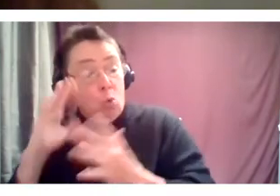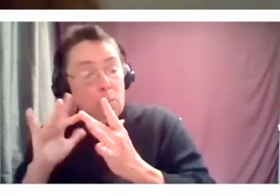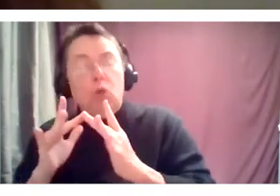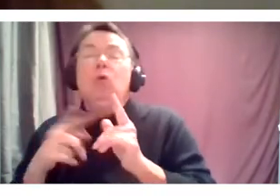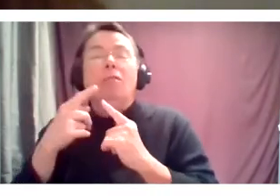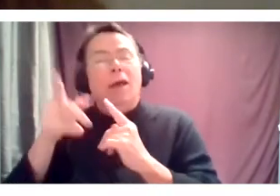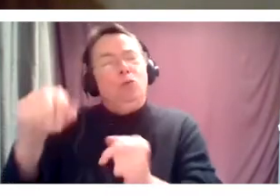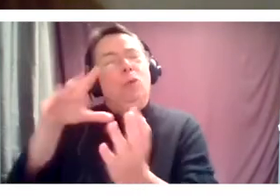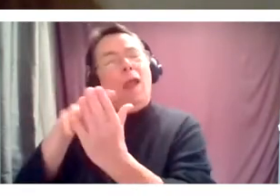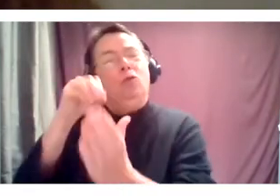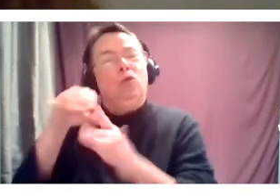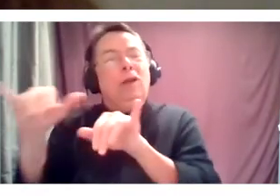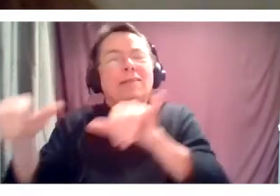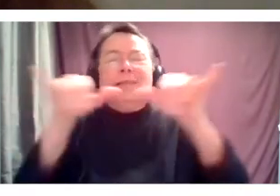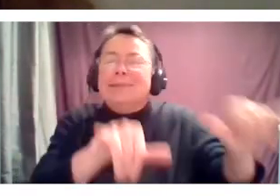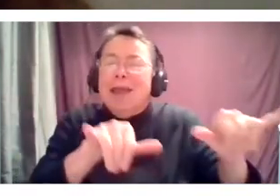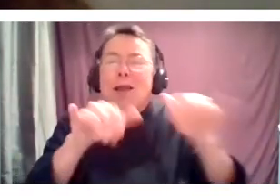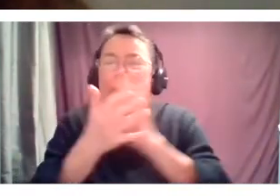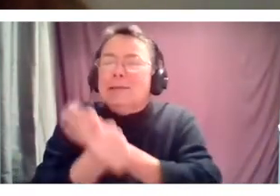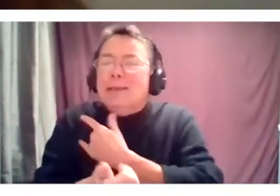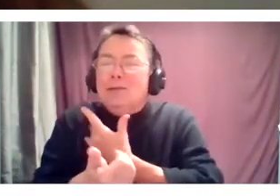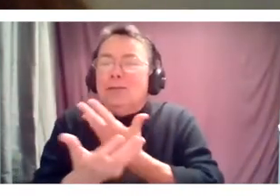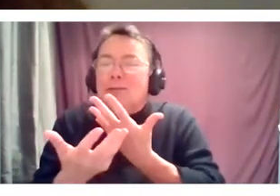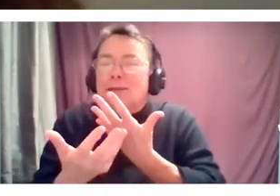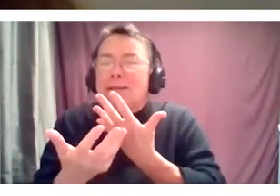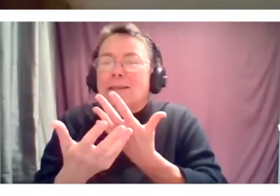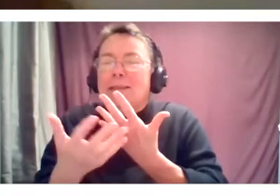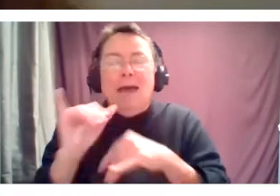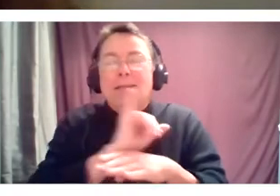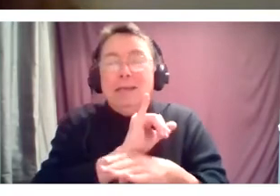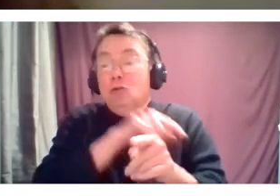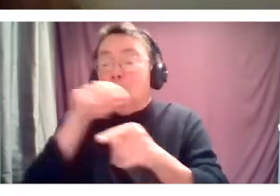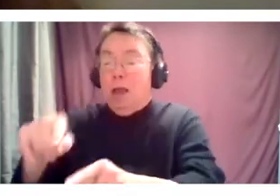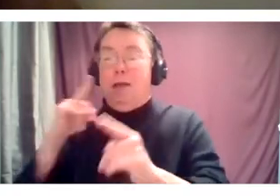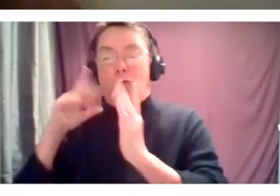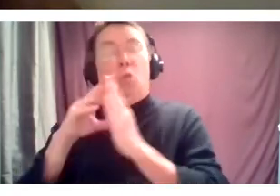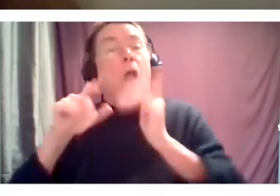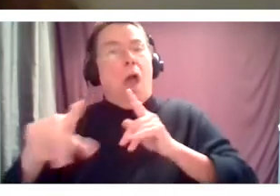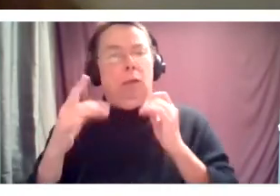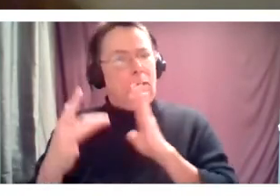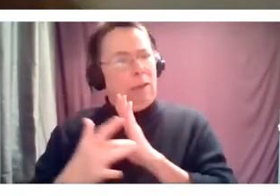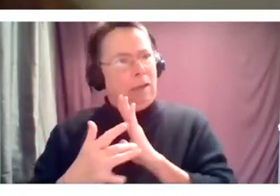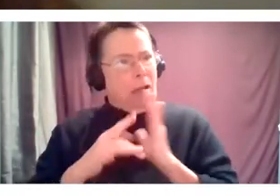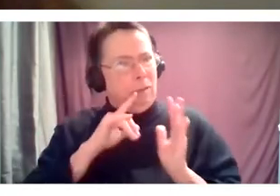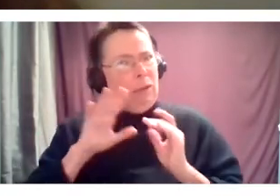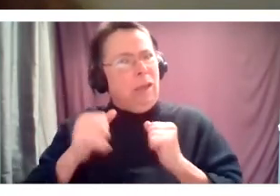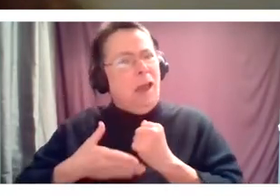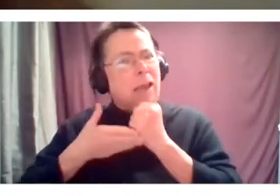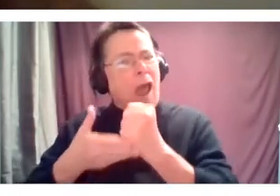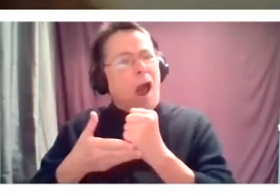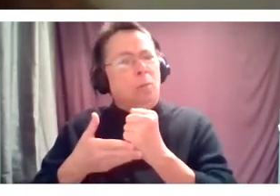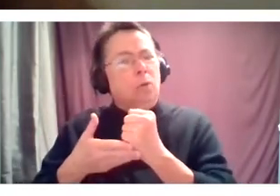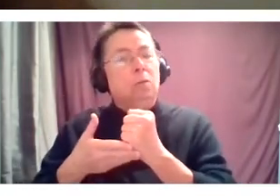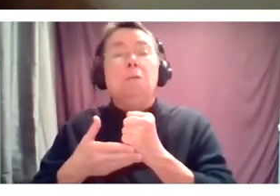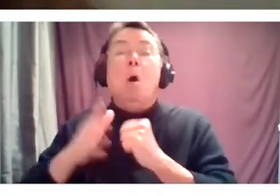so many ways that technology can connect people who wouldn't have been able to